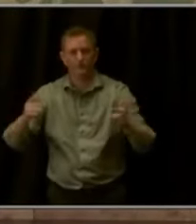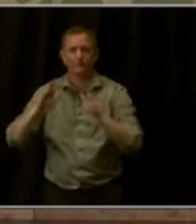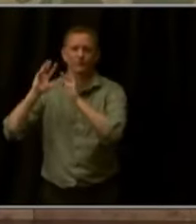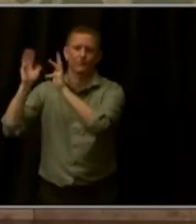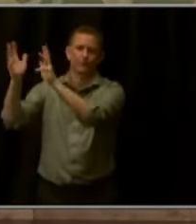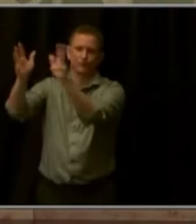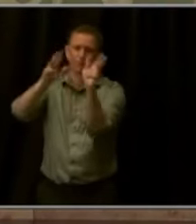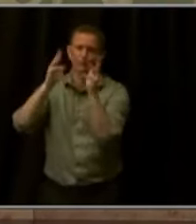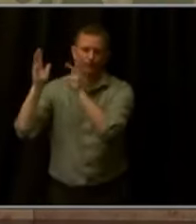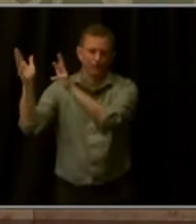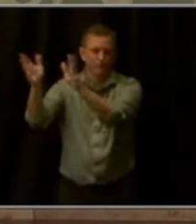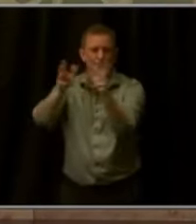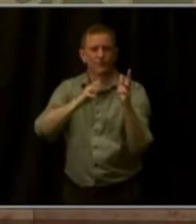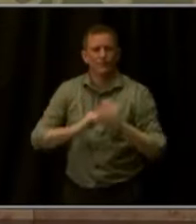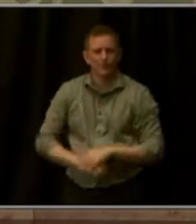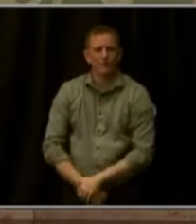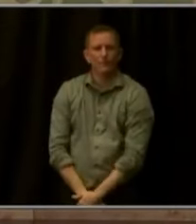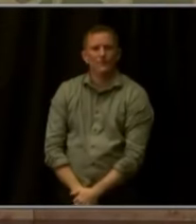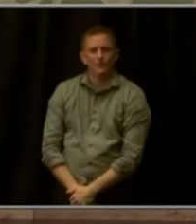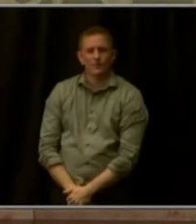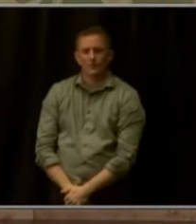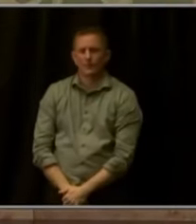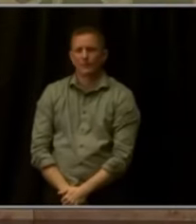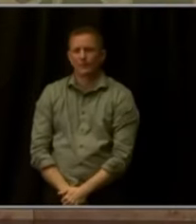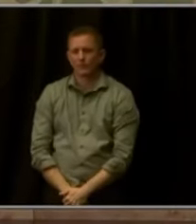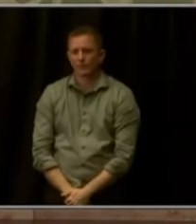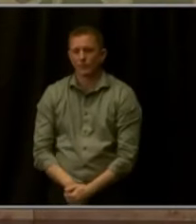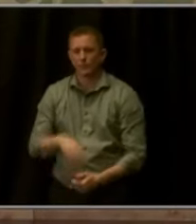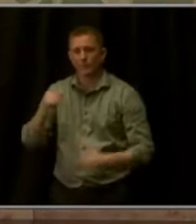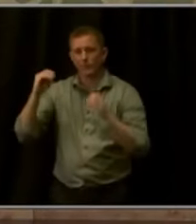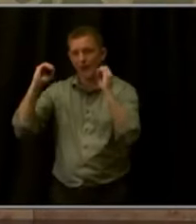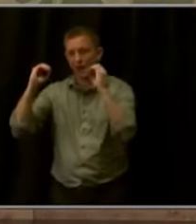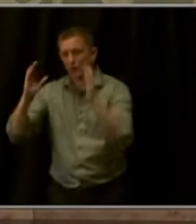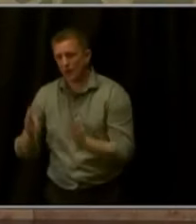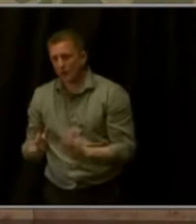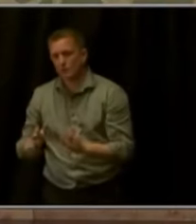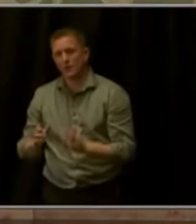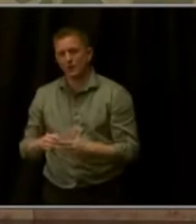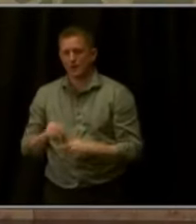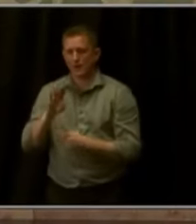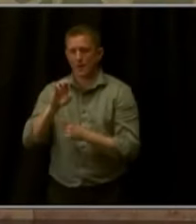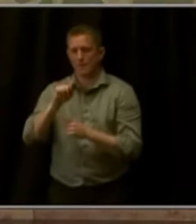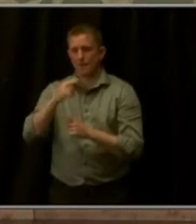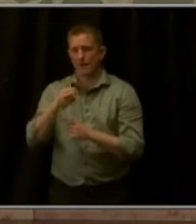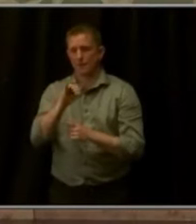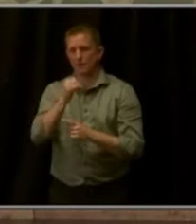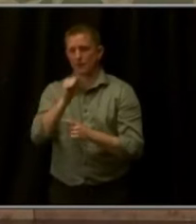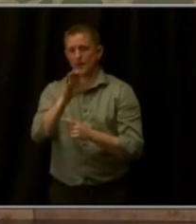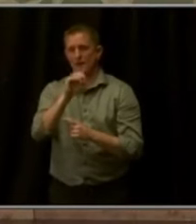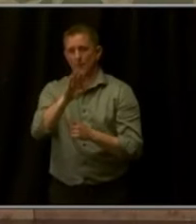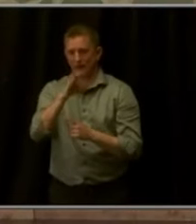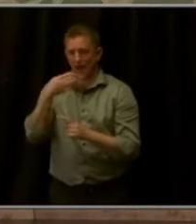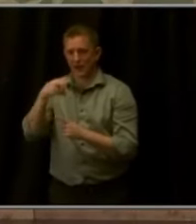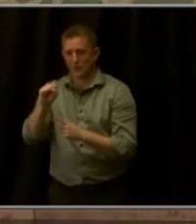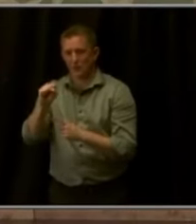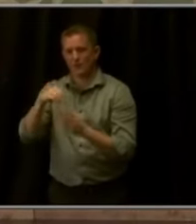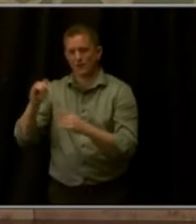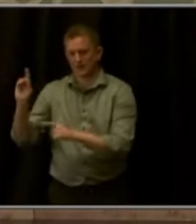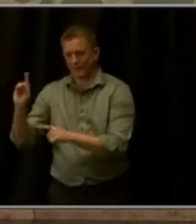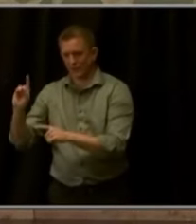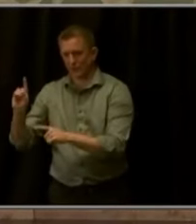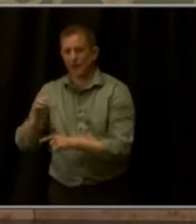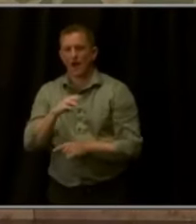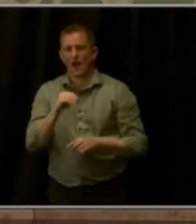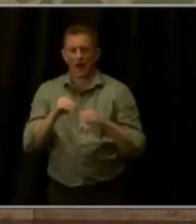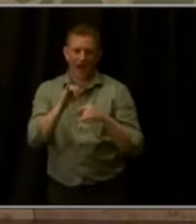Today, today we're joined by educators from Beth Jacob High School of Denver and the Islamic Center of Fort Collins, both of which